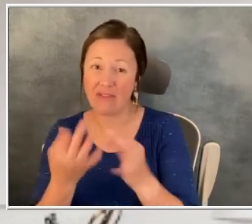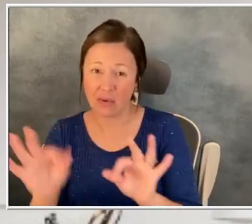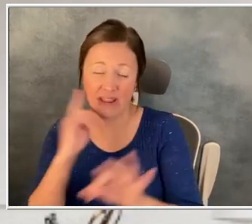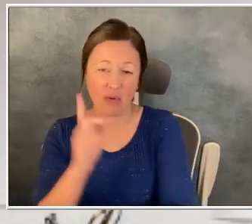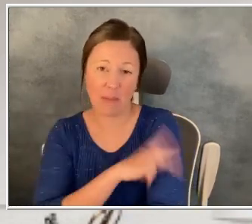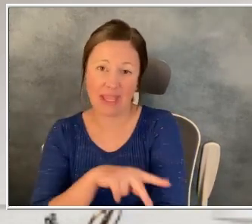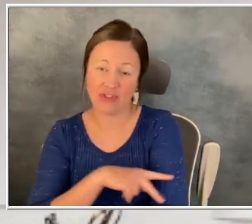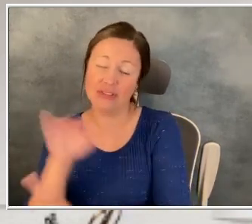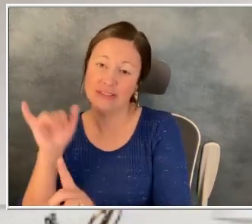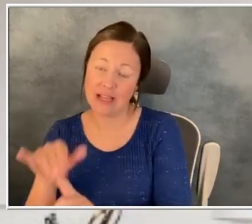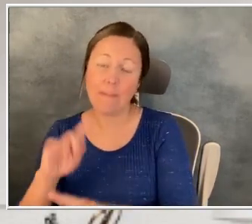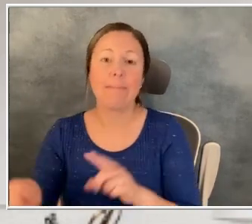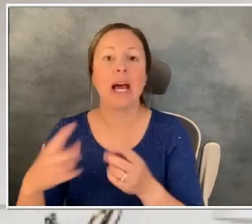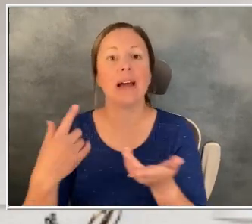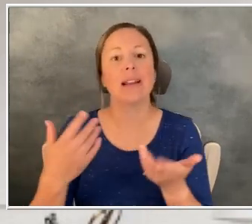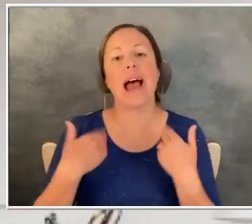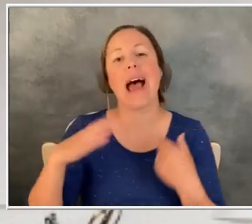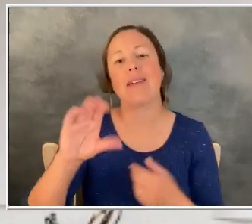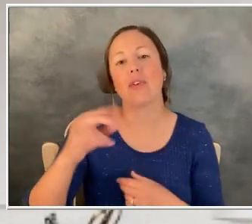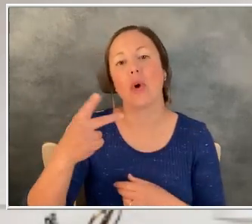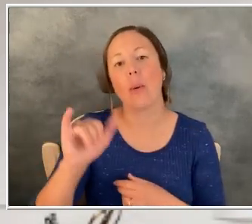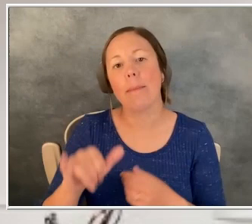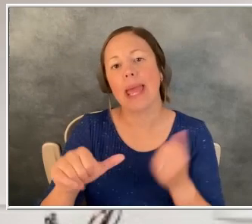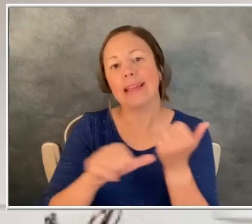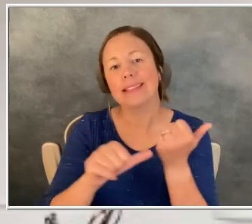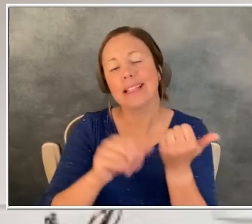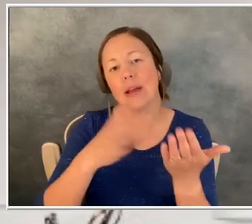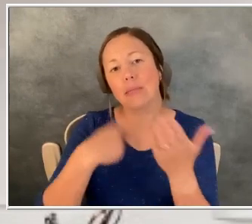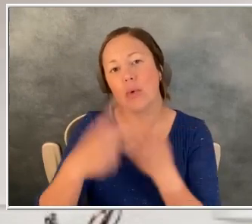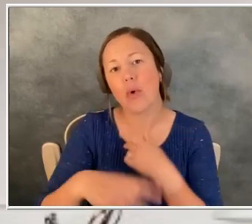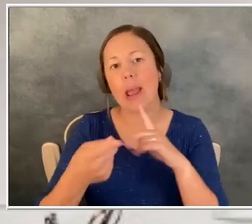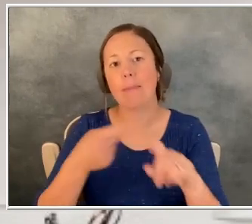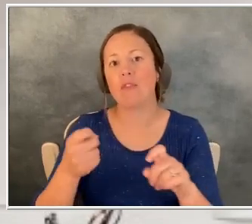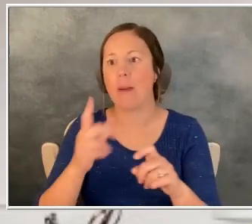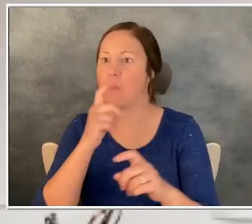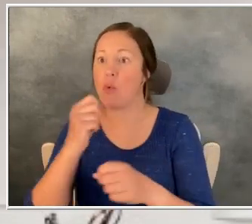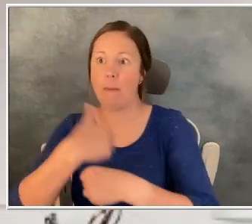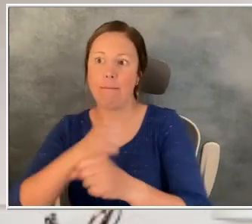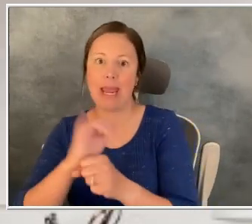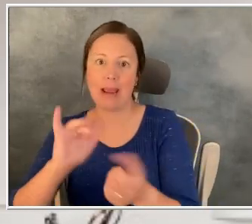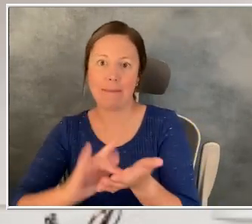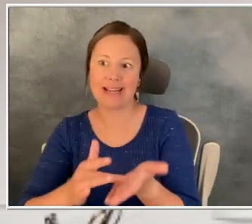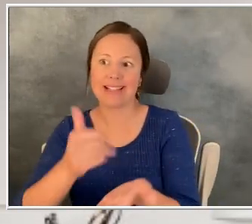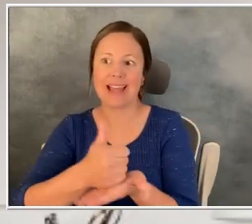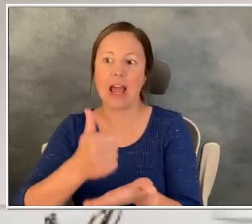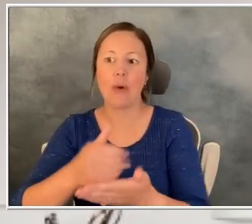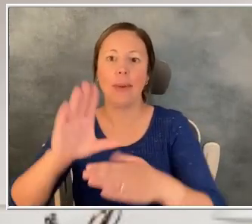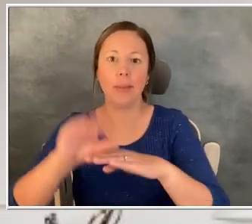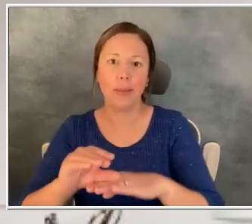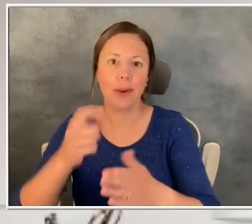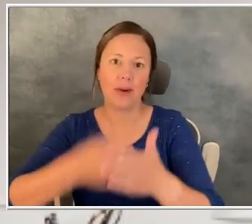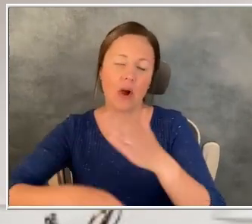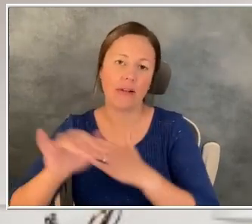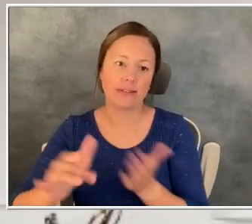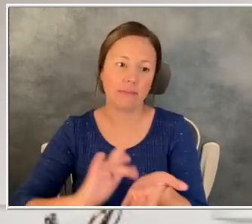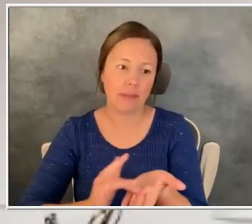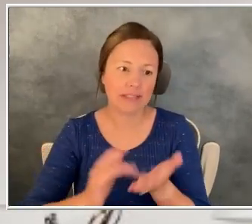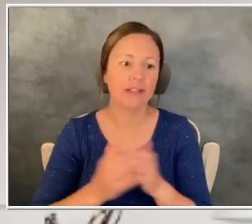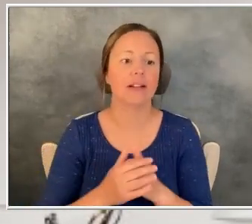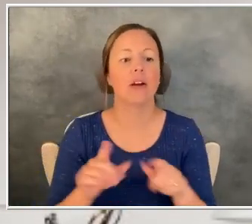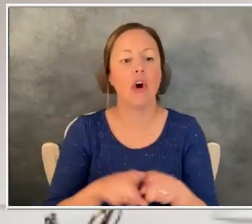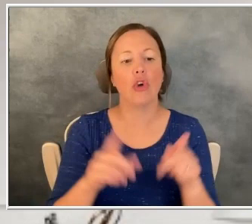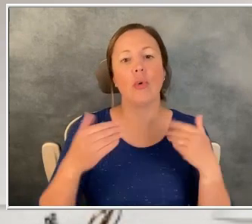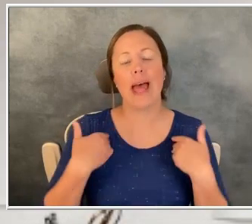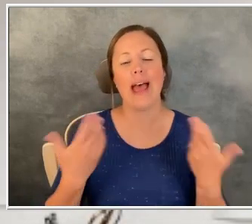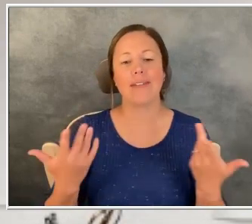out there such as copay assistance programs from manufacturers that help lower the cost of the medication. There's charitable